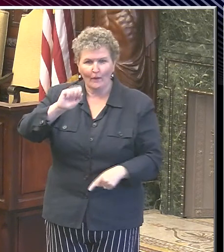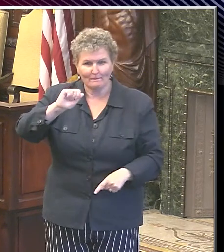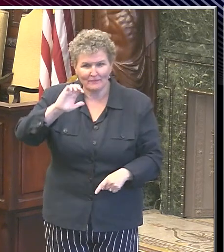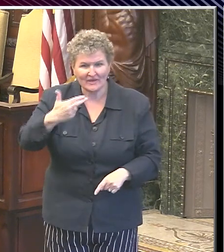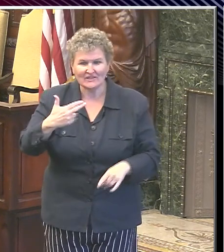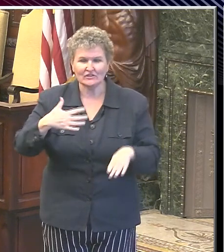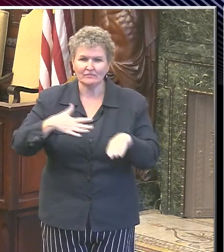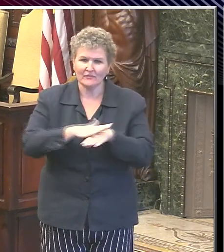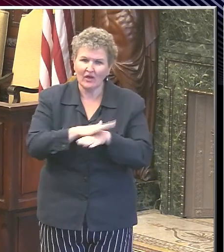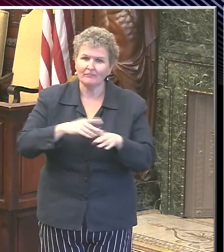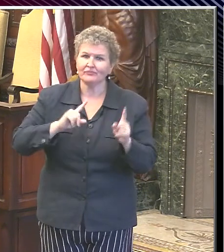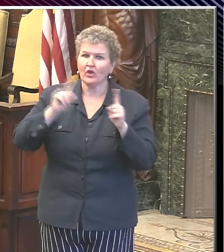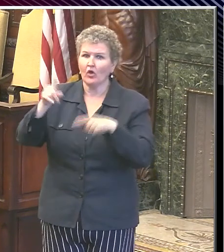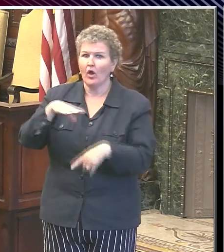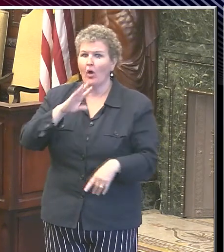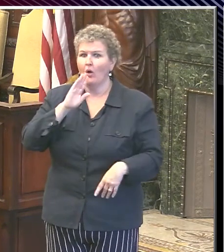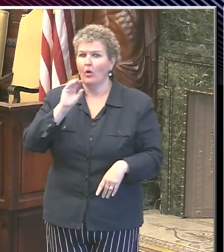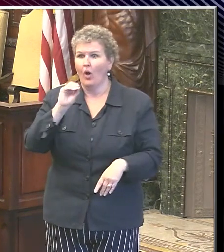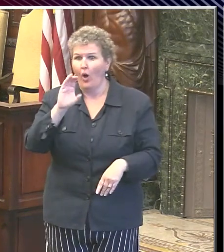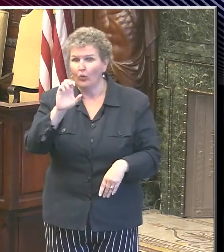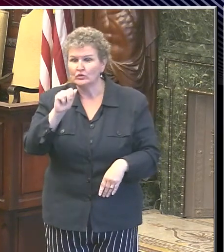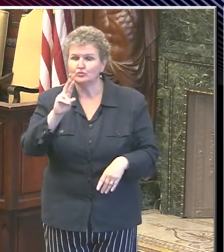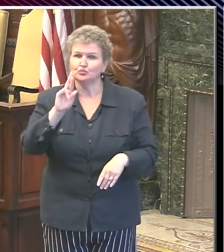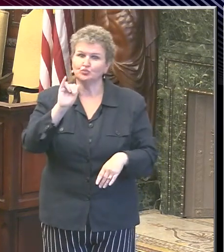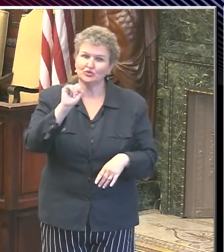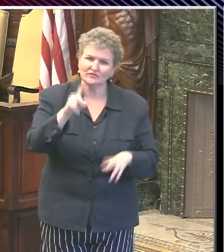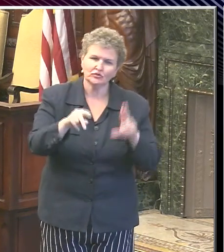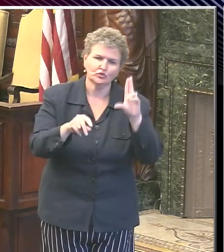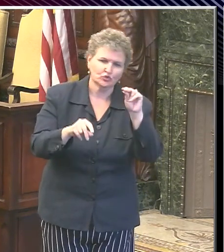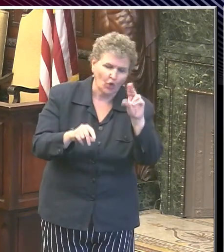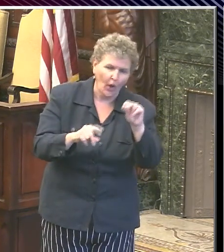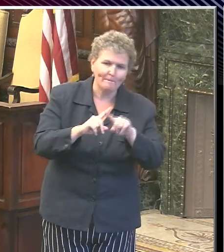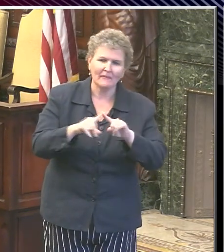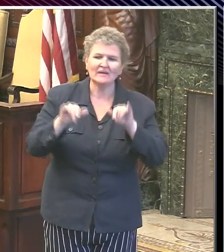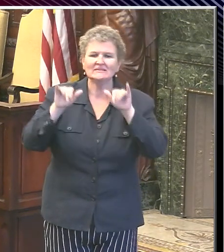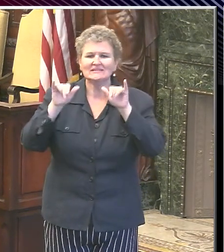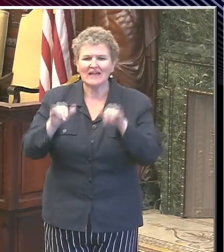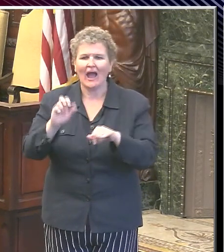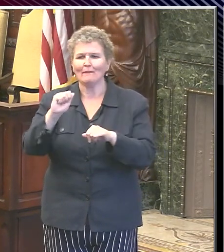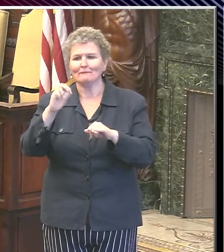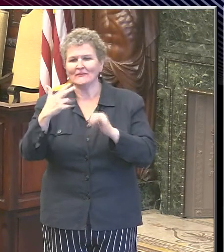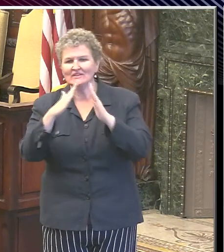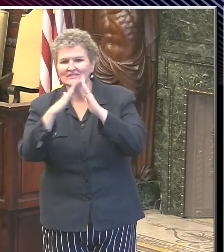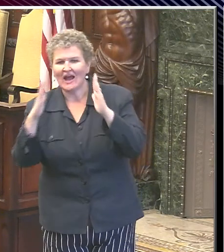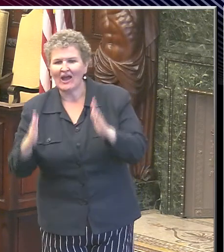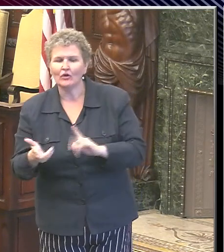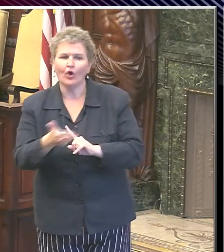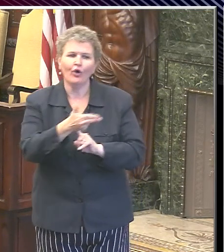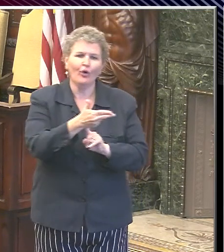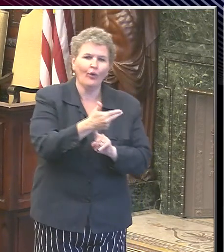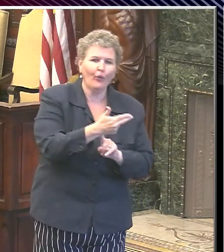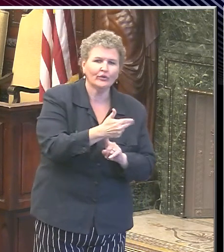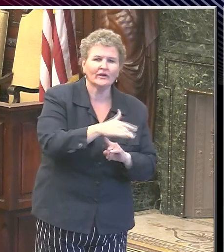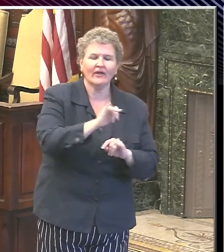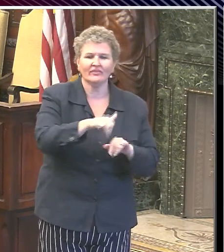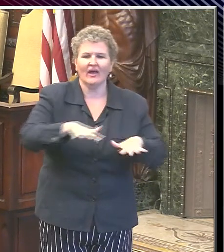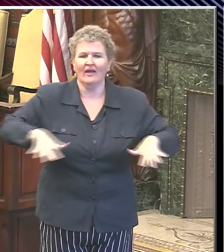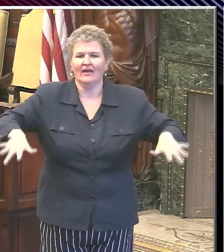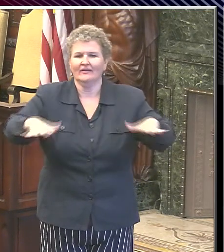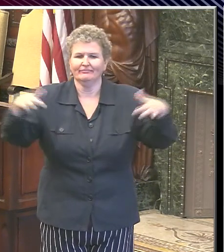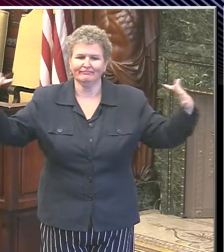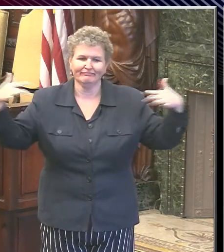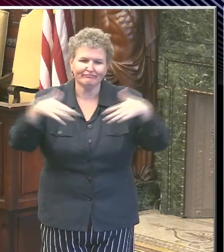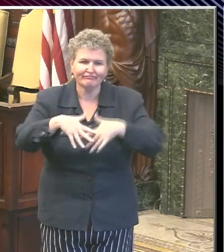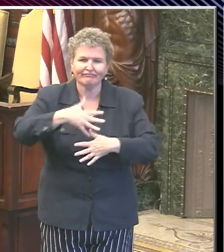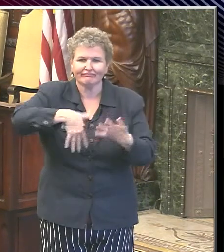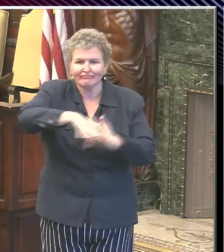in the ocean that is the risk. But when you go there, people are likely to stay at a beach house. They may be going in gatherings. They